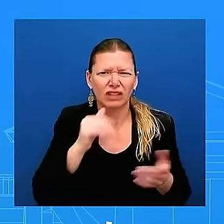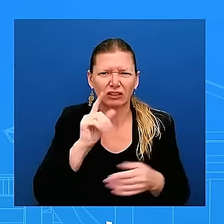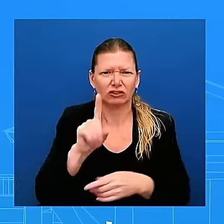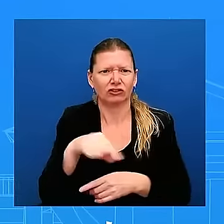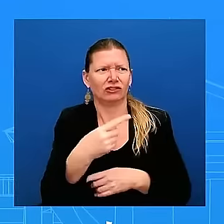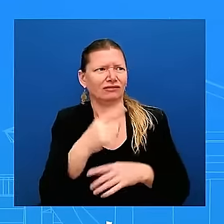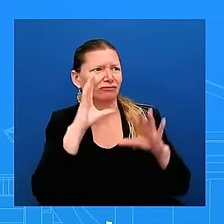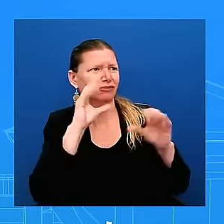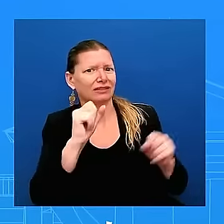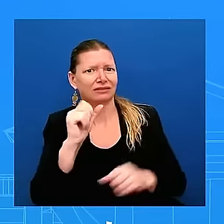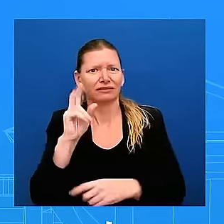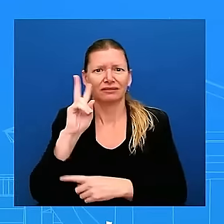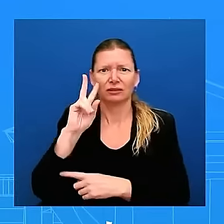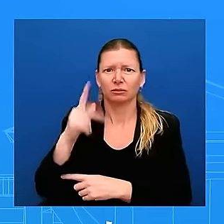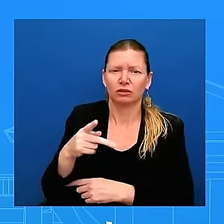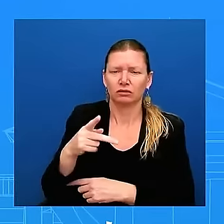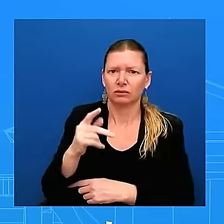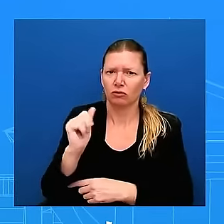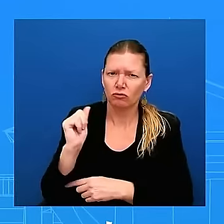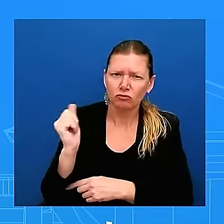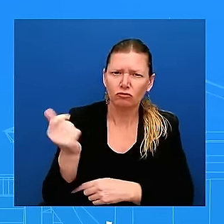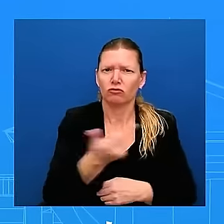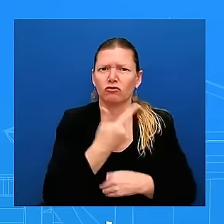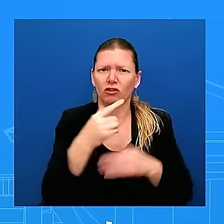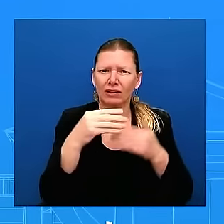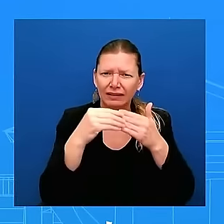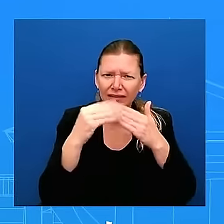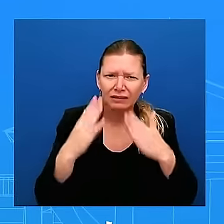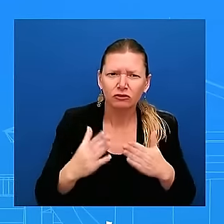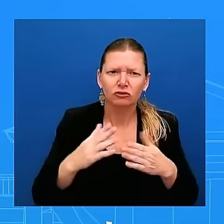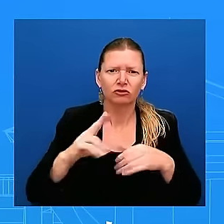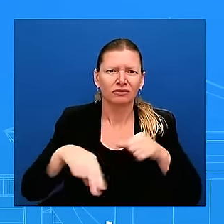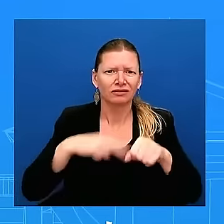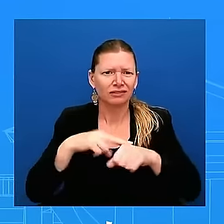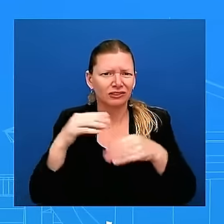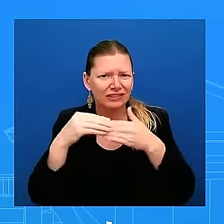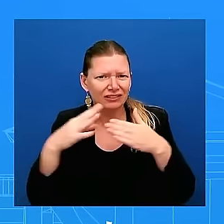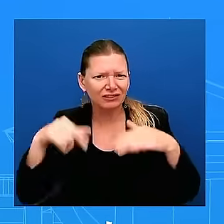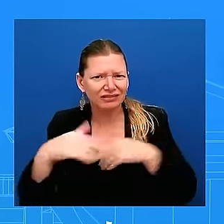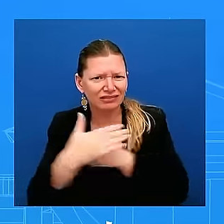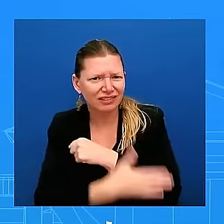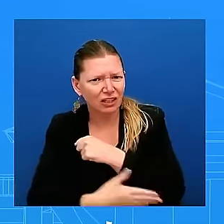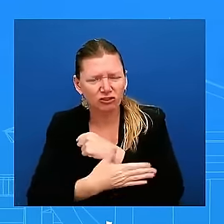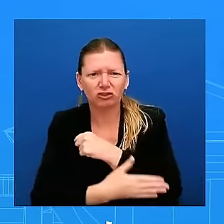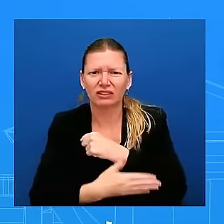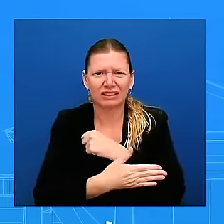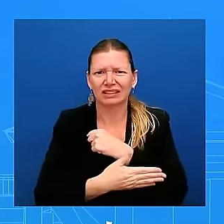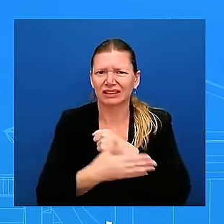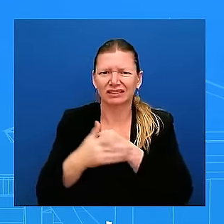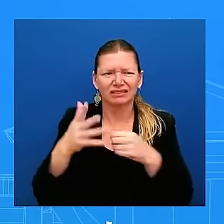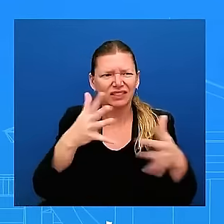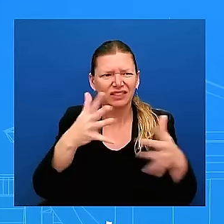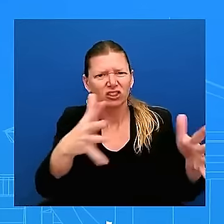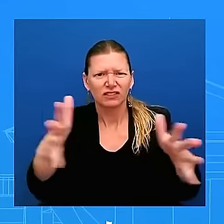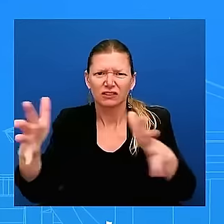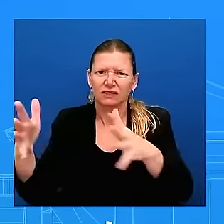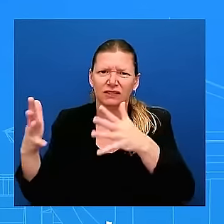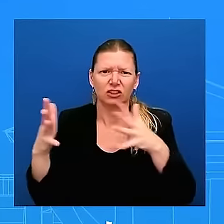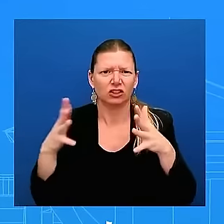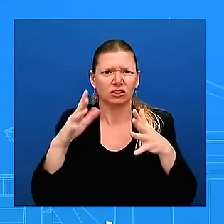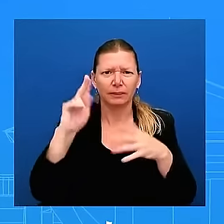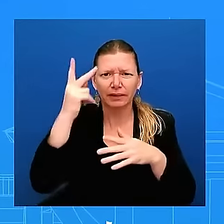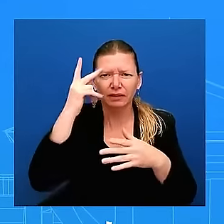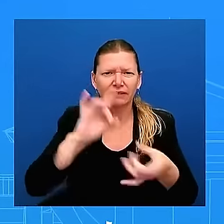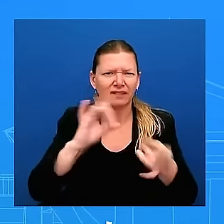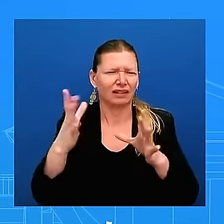or any leader in this country should be calling out political violence and bringing the country together not dividing just to be clear just to